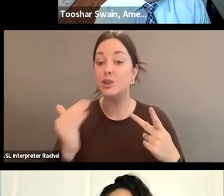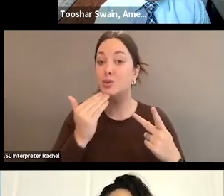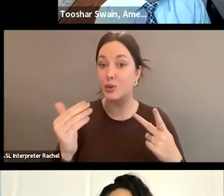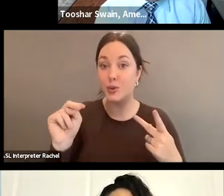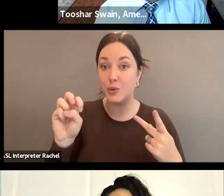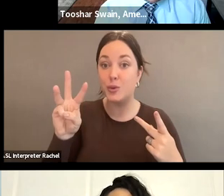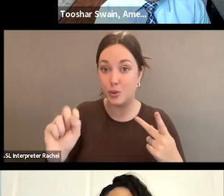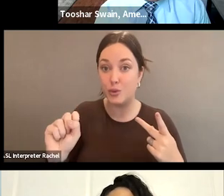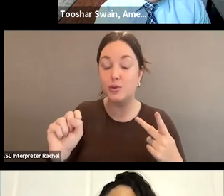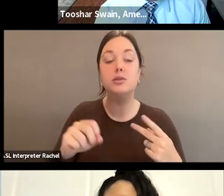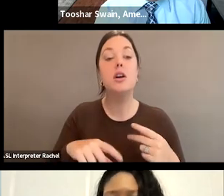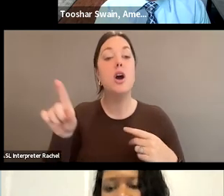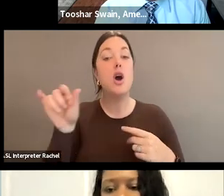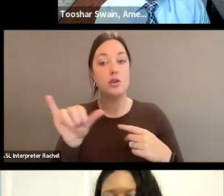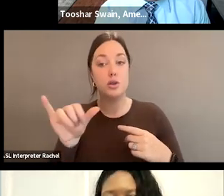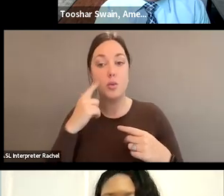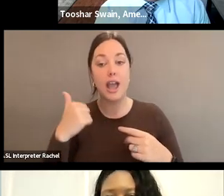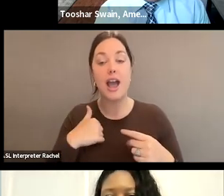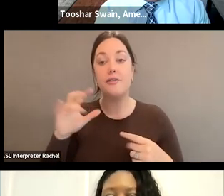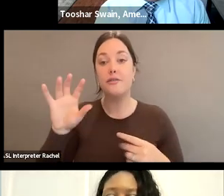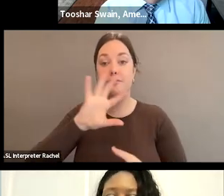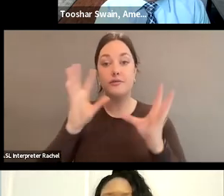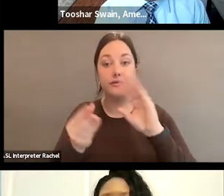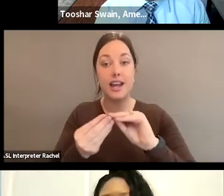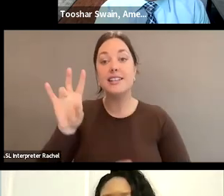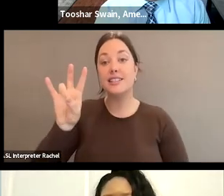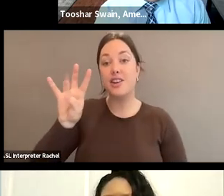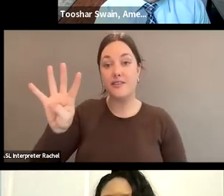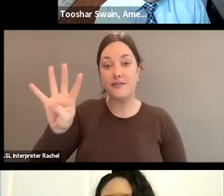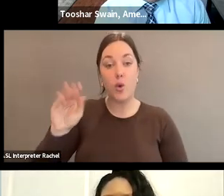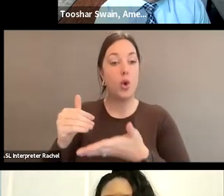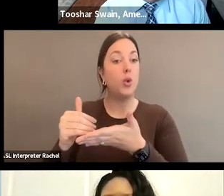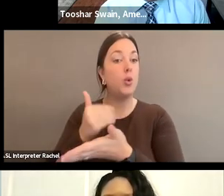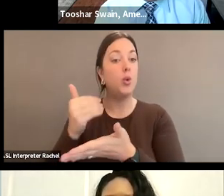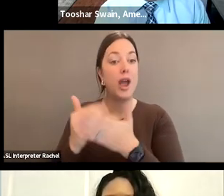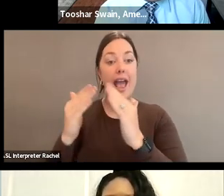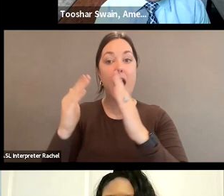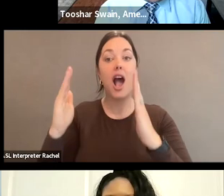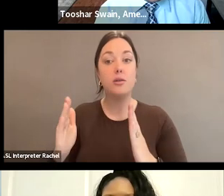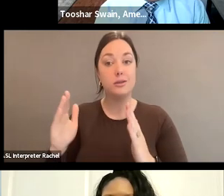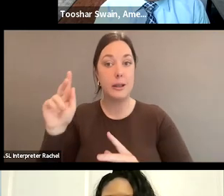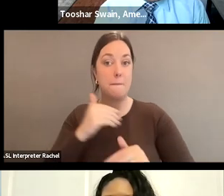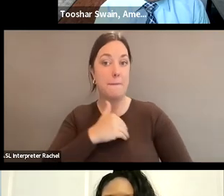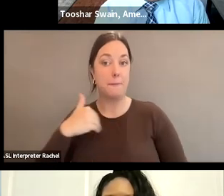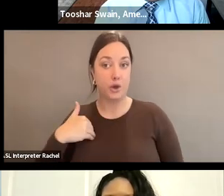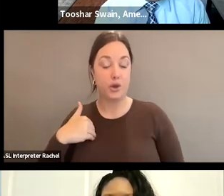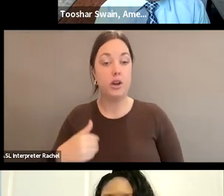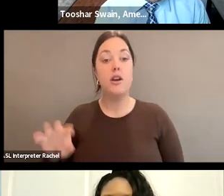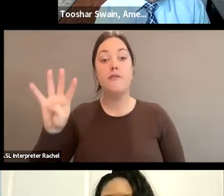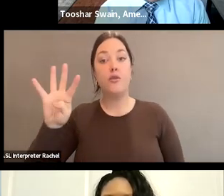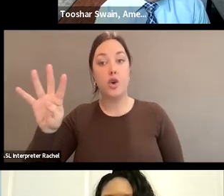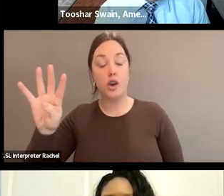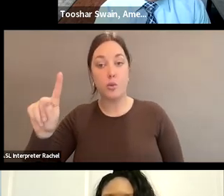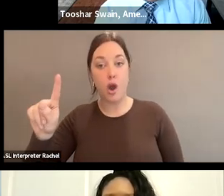also, have 74 new House members, 41 in the GOP,